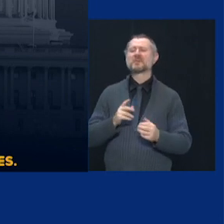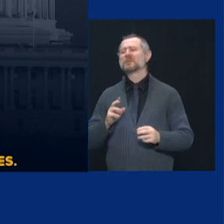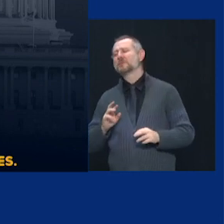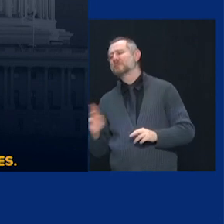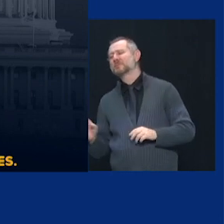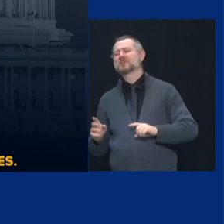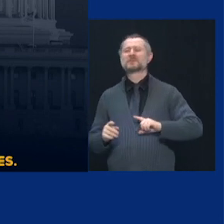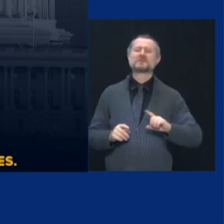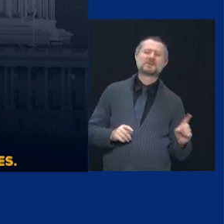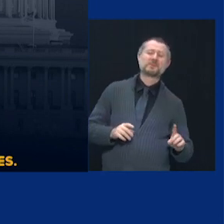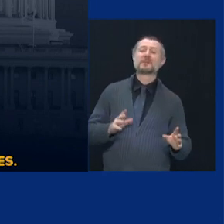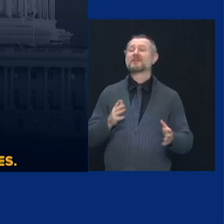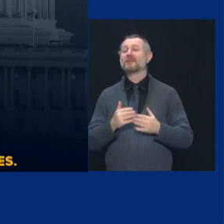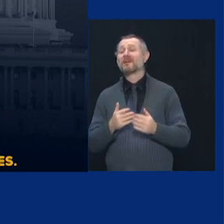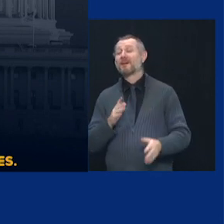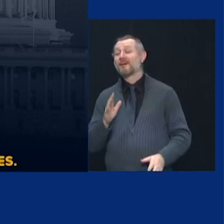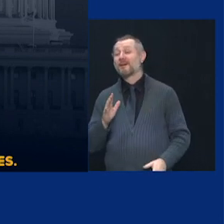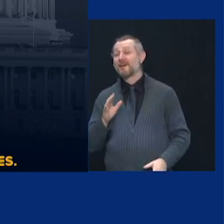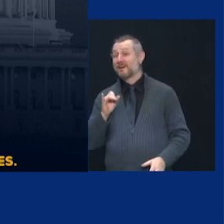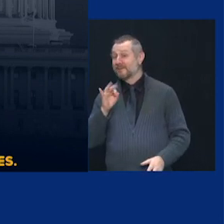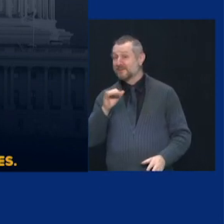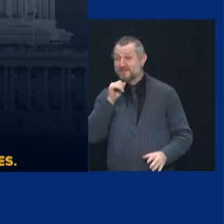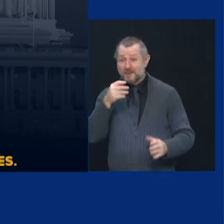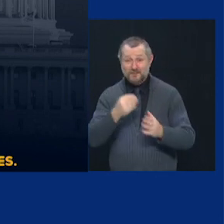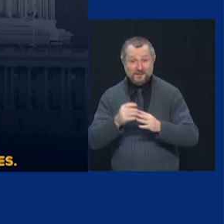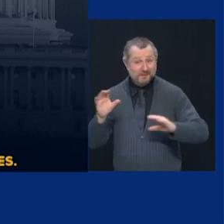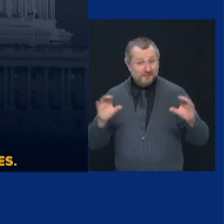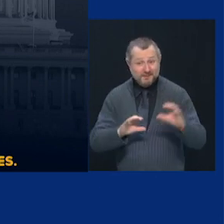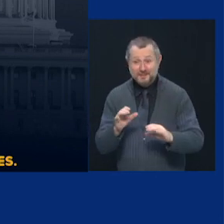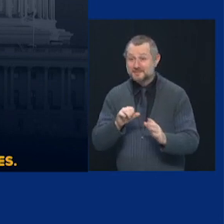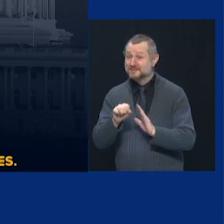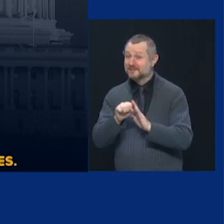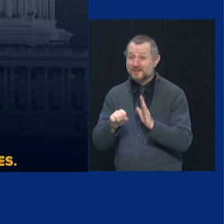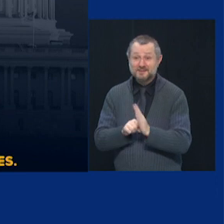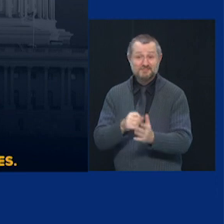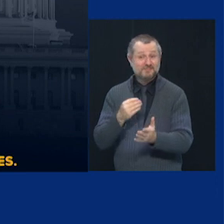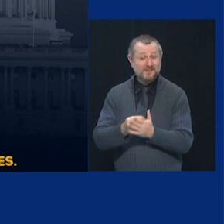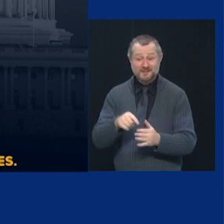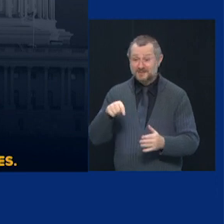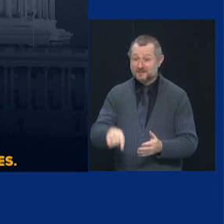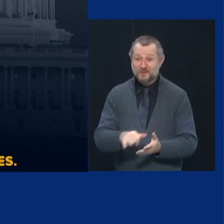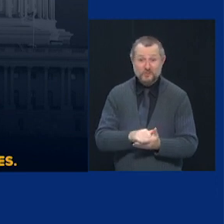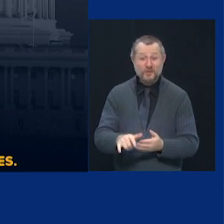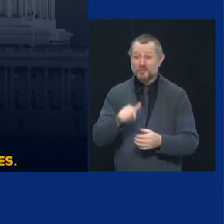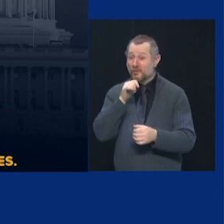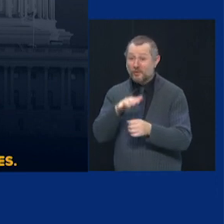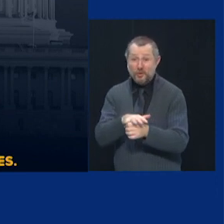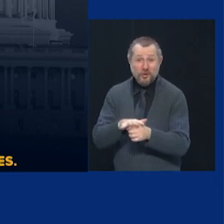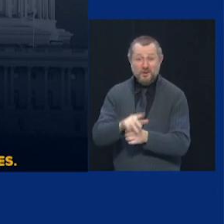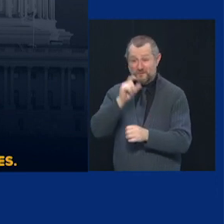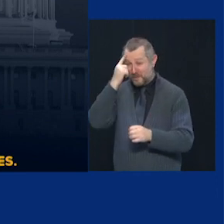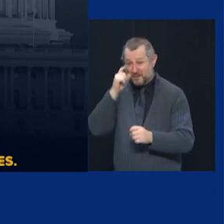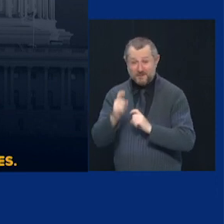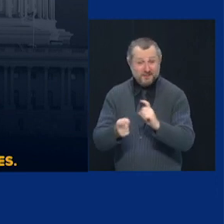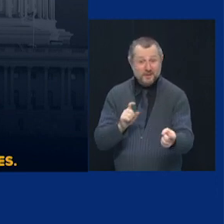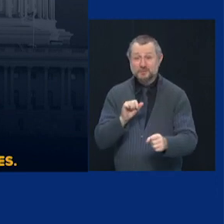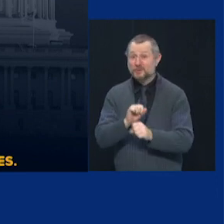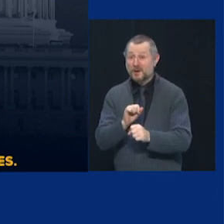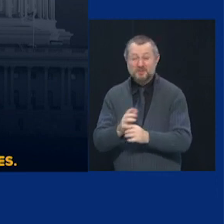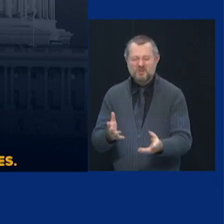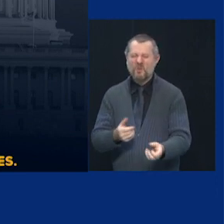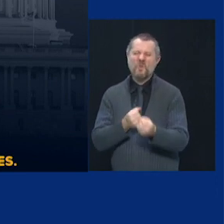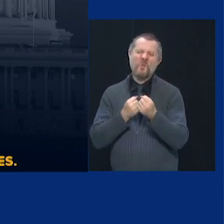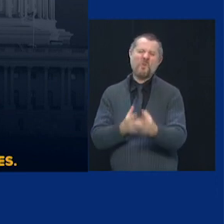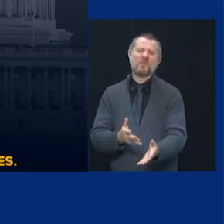starve states and local governments and make states and local governments lay off workers, you will hurt the